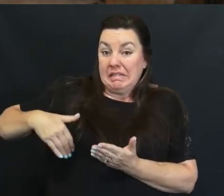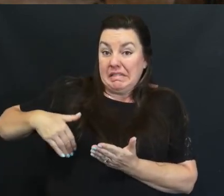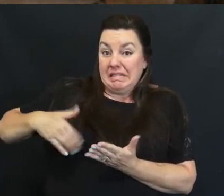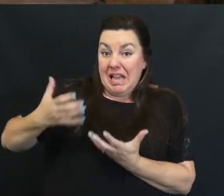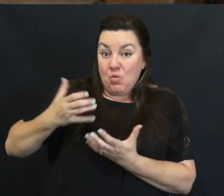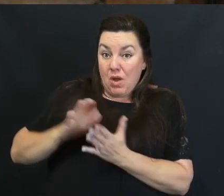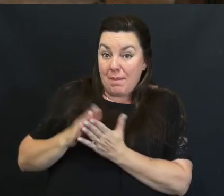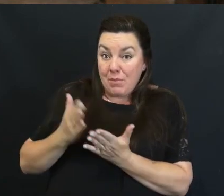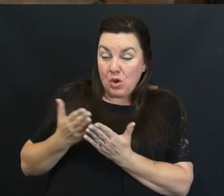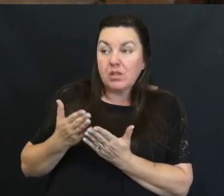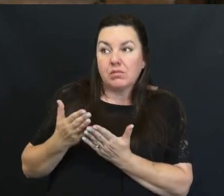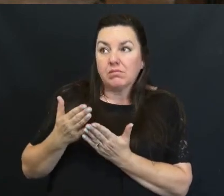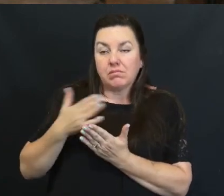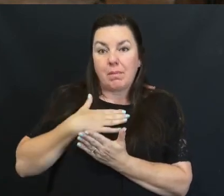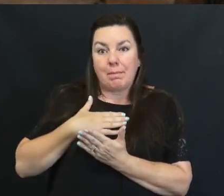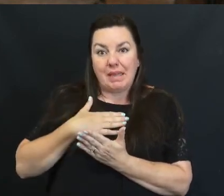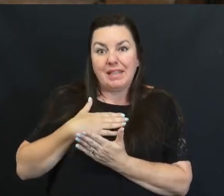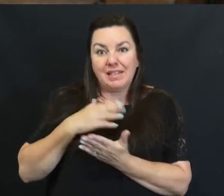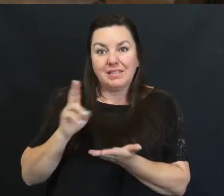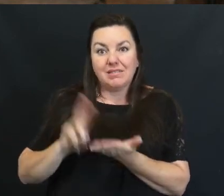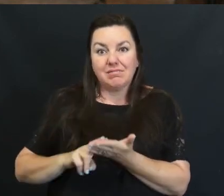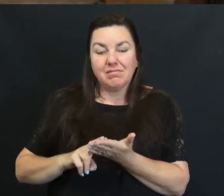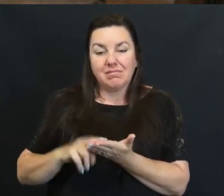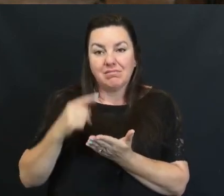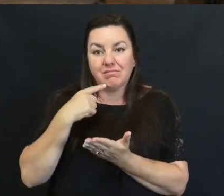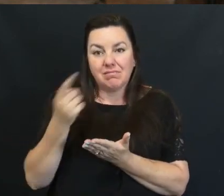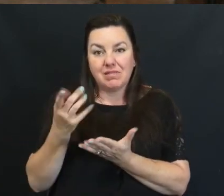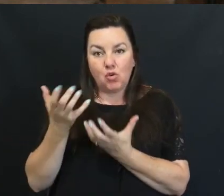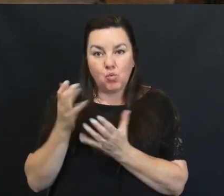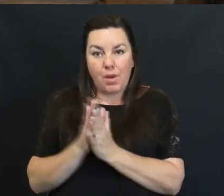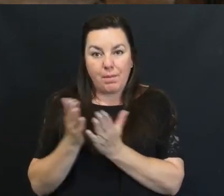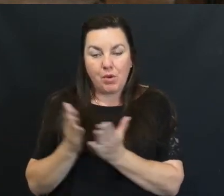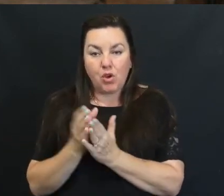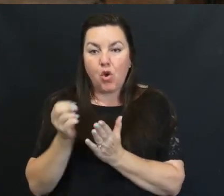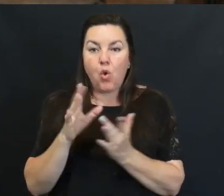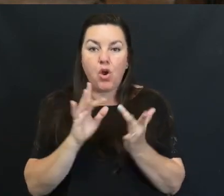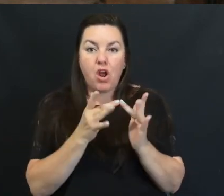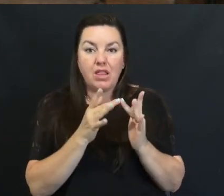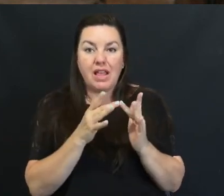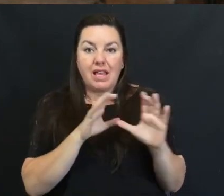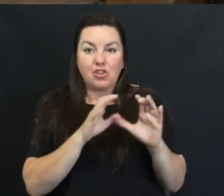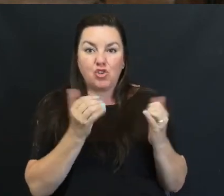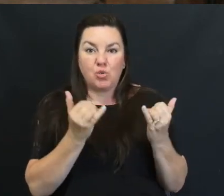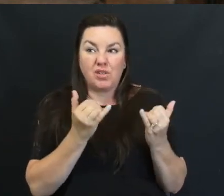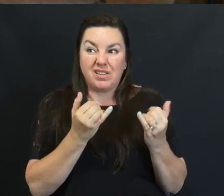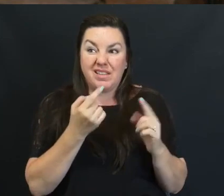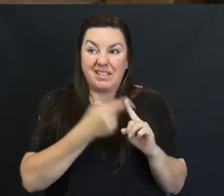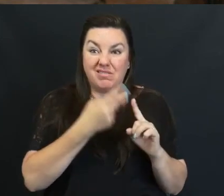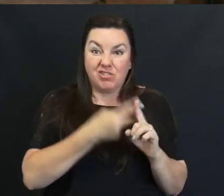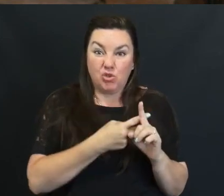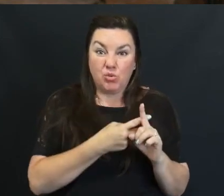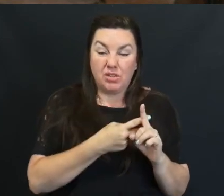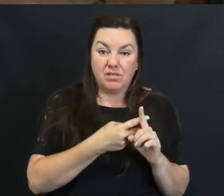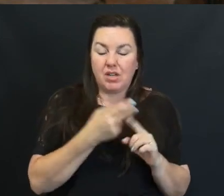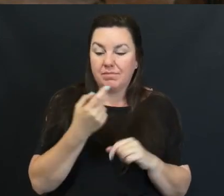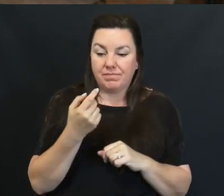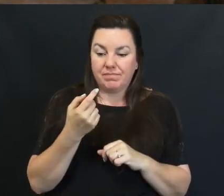Indicate You Want A Book Please Make Sure You Sign Up There Or If You Go Online Please Be Doing That In The Next Couple Of Days